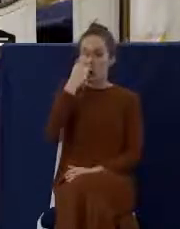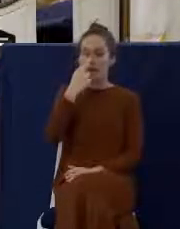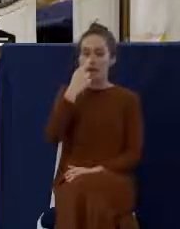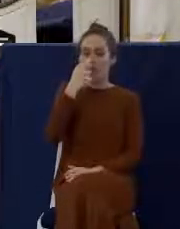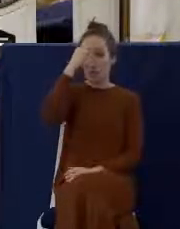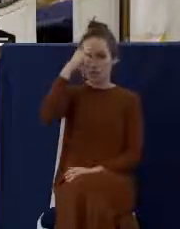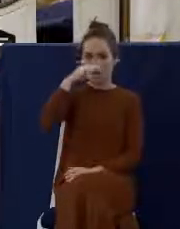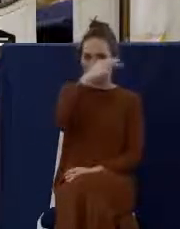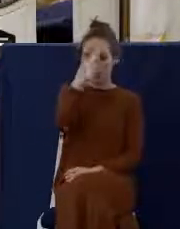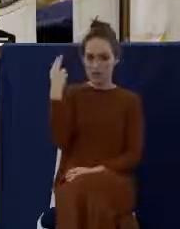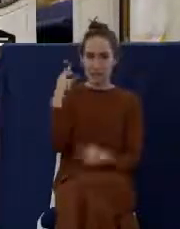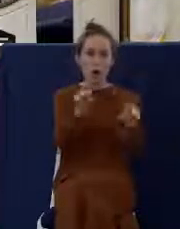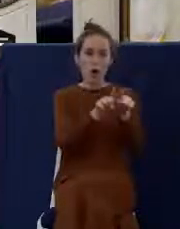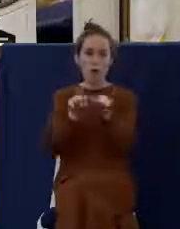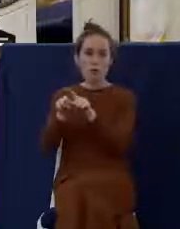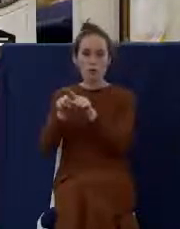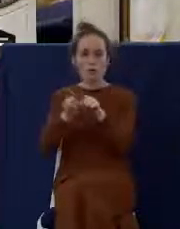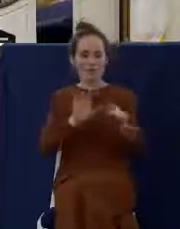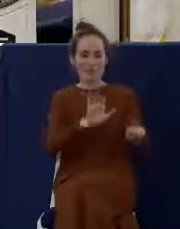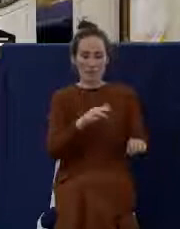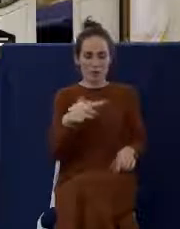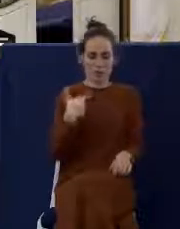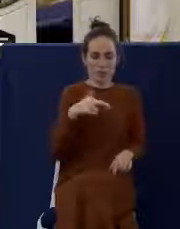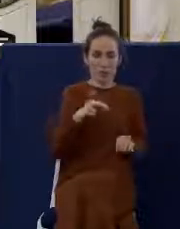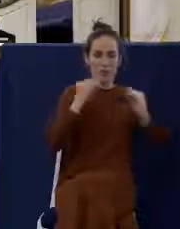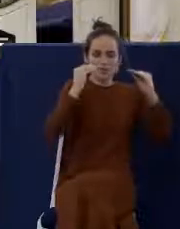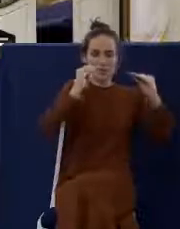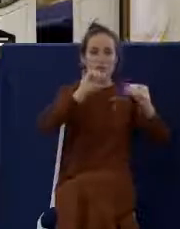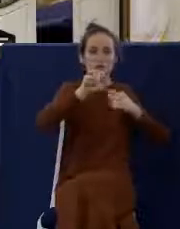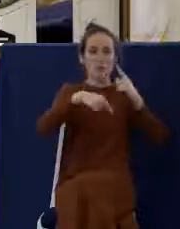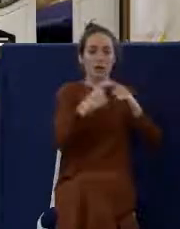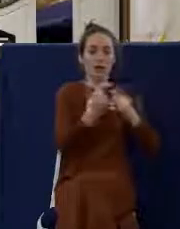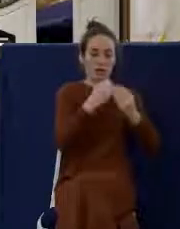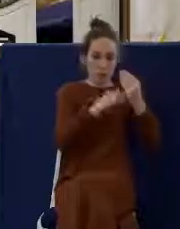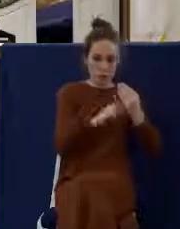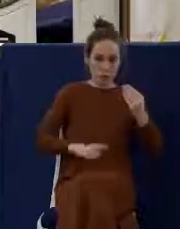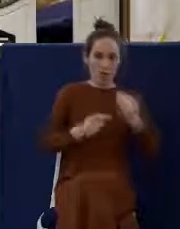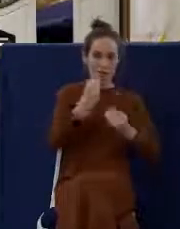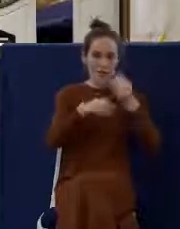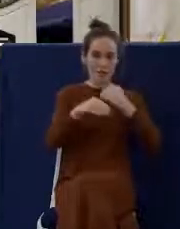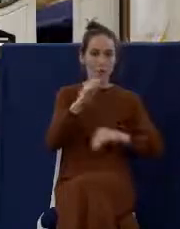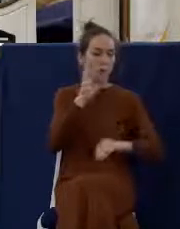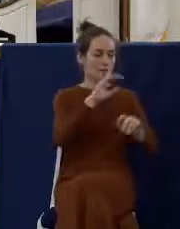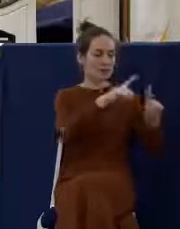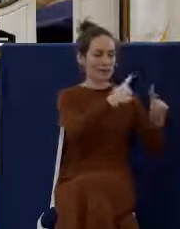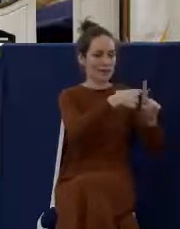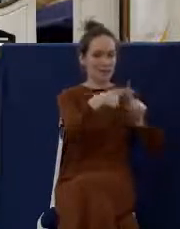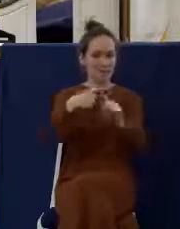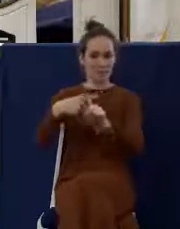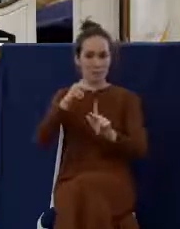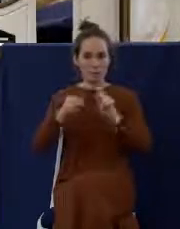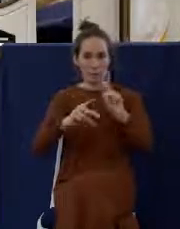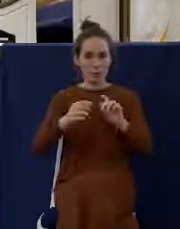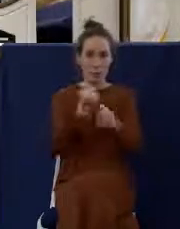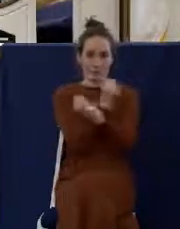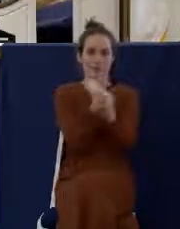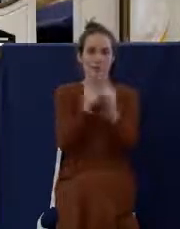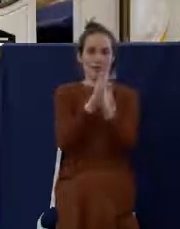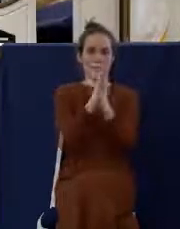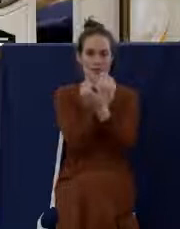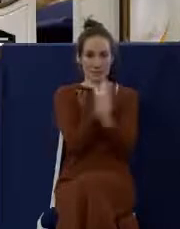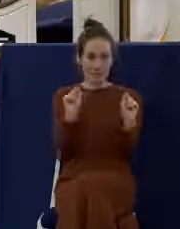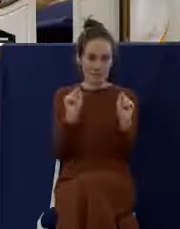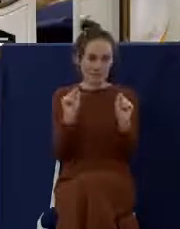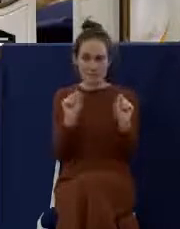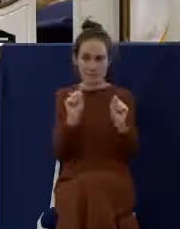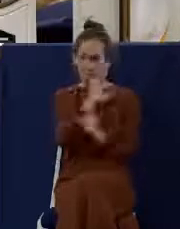some kind of a saving element in the Lord's Supper when there's not. That was never intended for that purpose. But nevertheless, that's